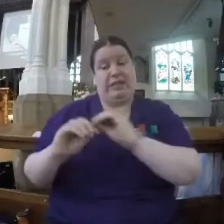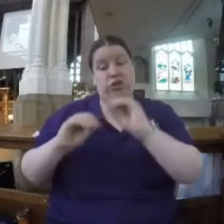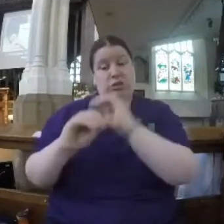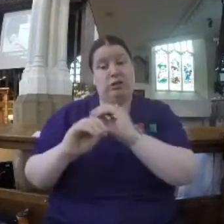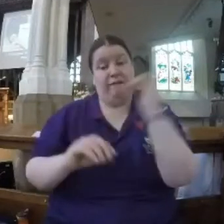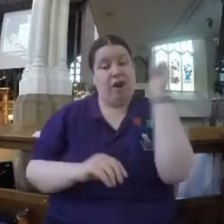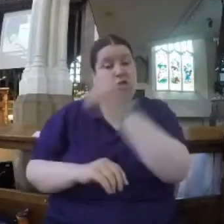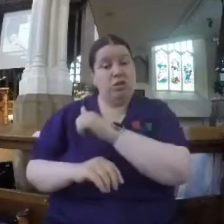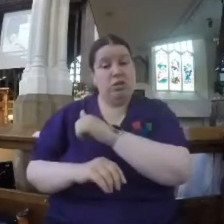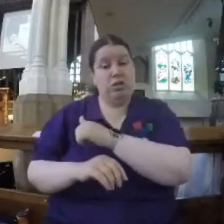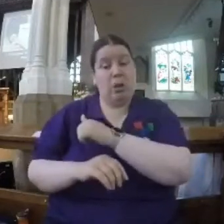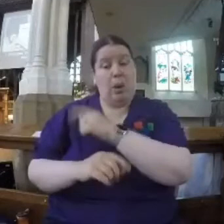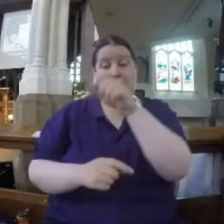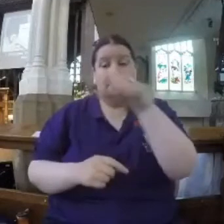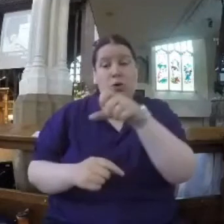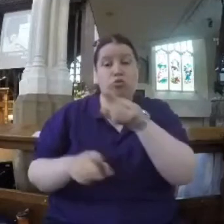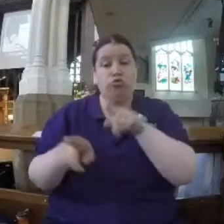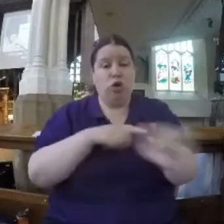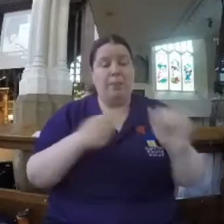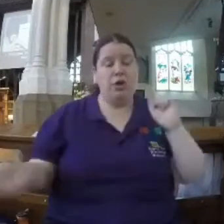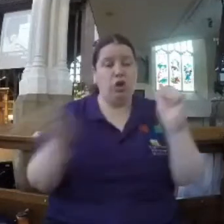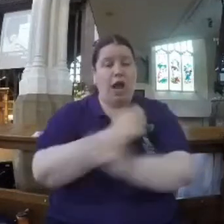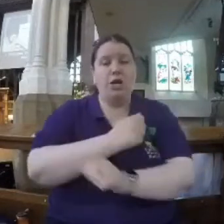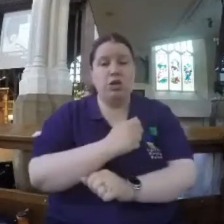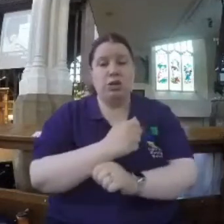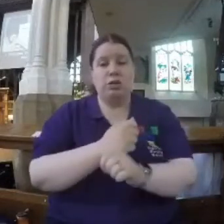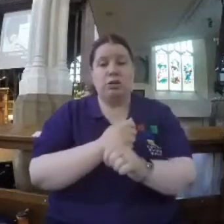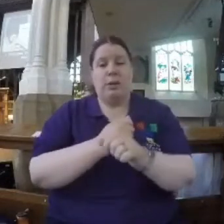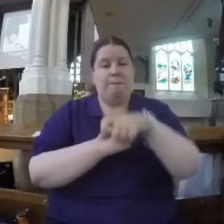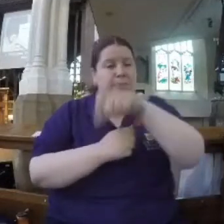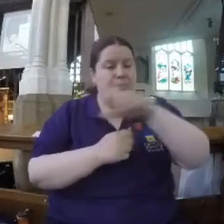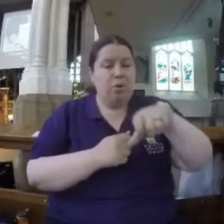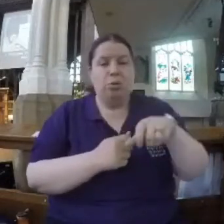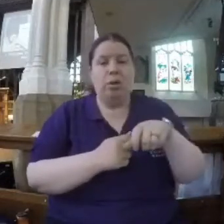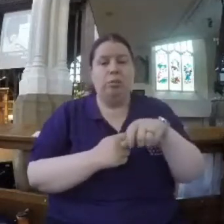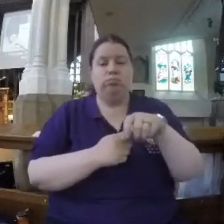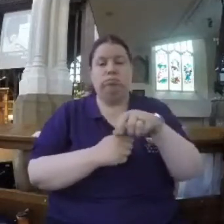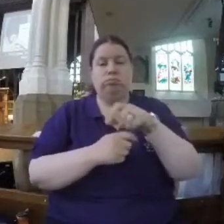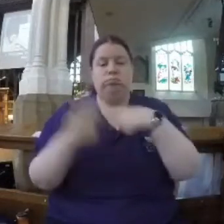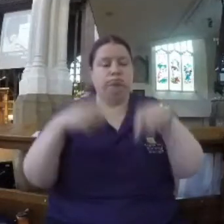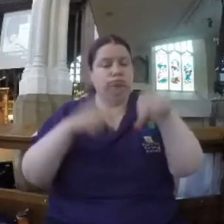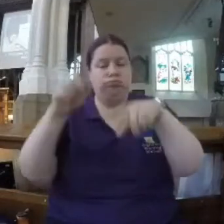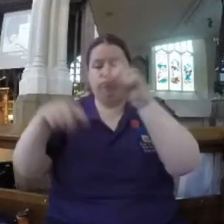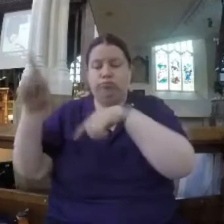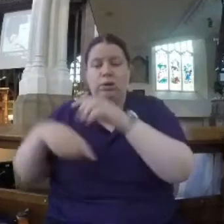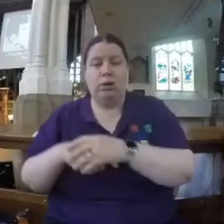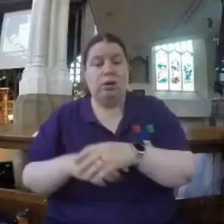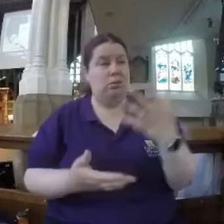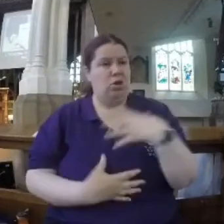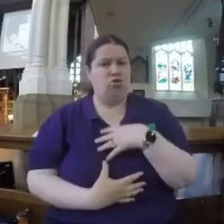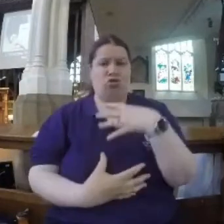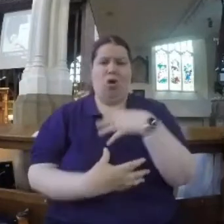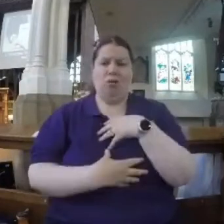Some zealots or revolutionaries. There'd have been Sadducees. And they'd have all been really shocked